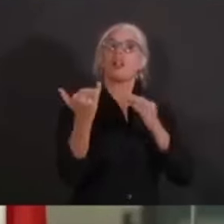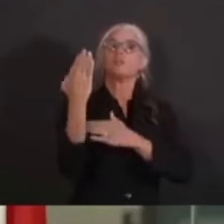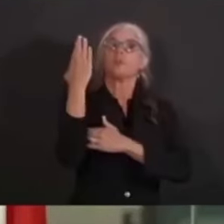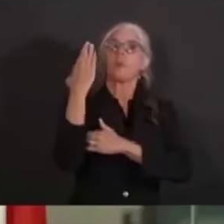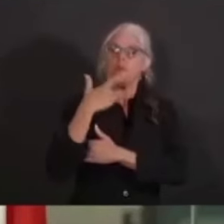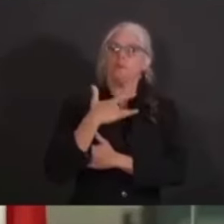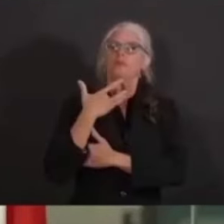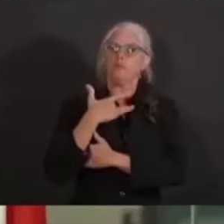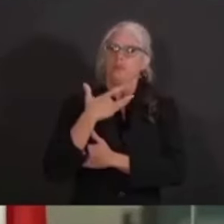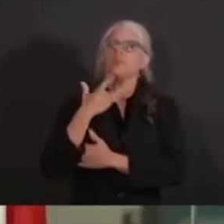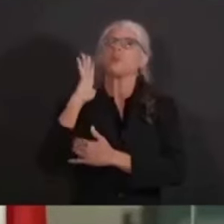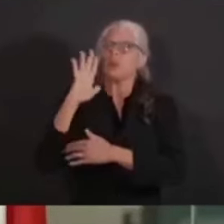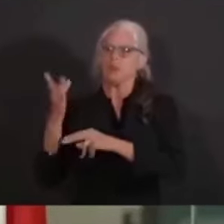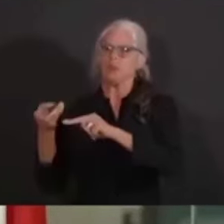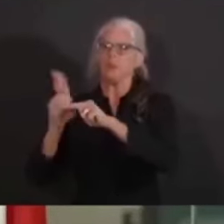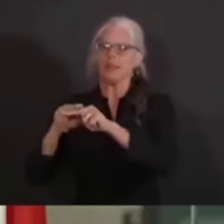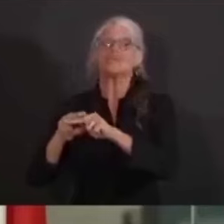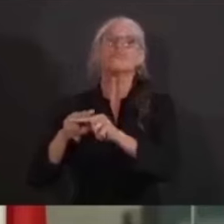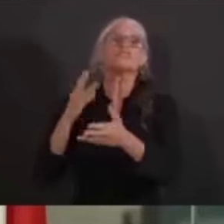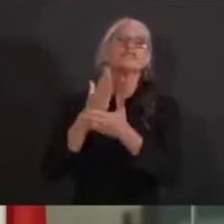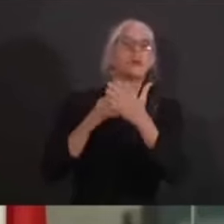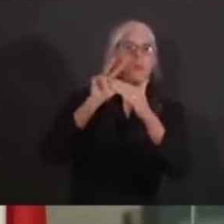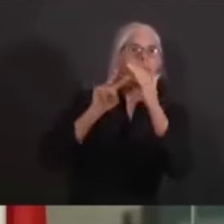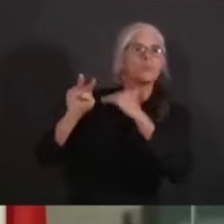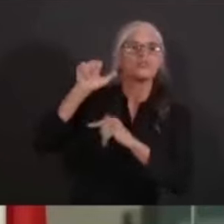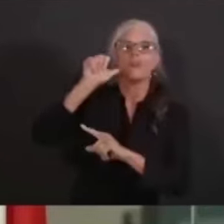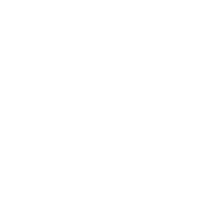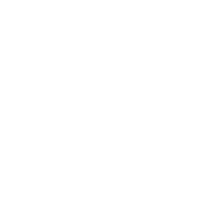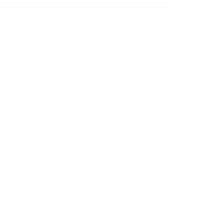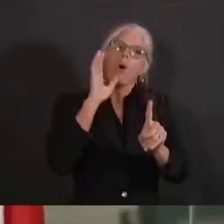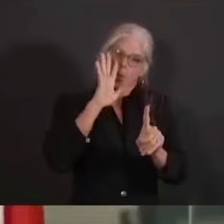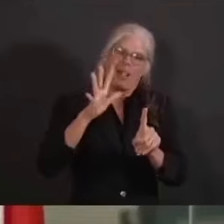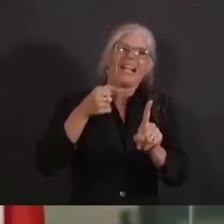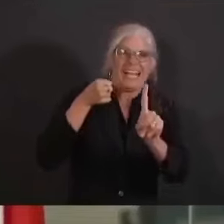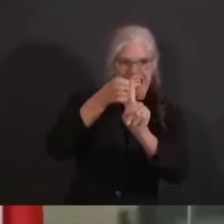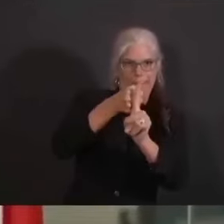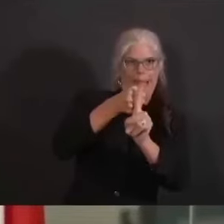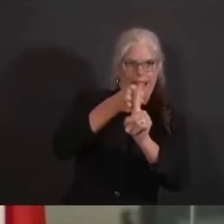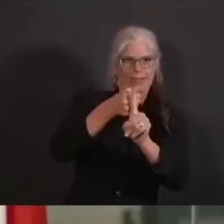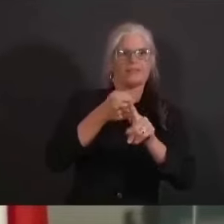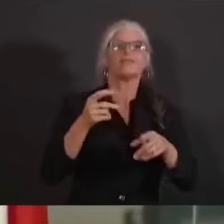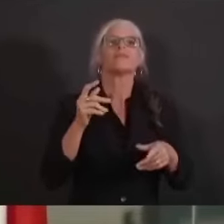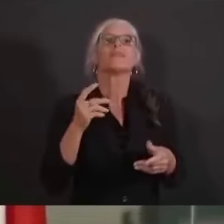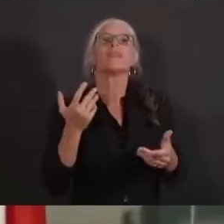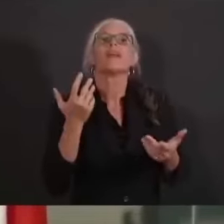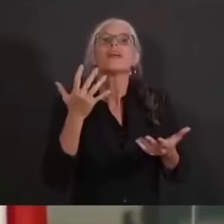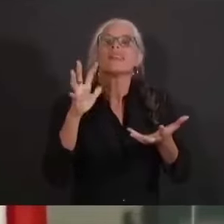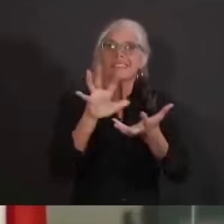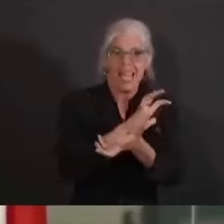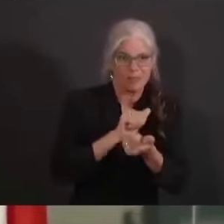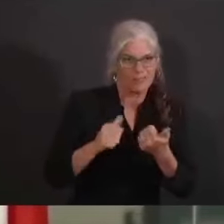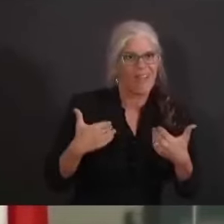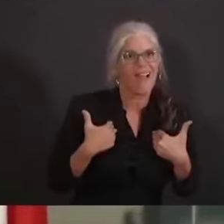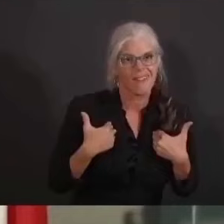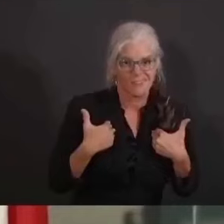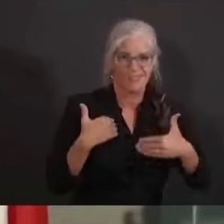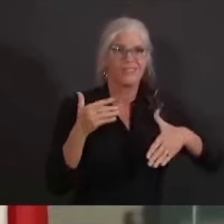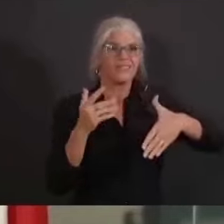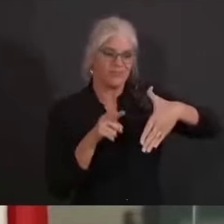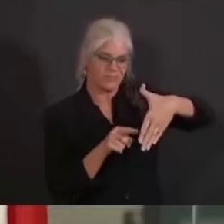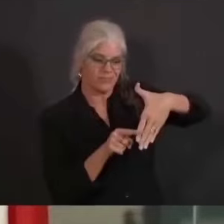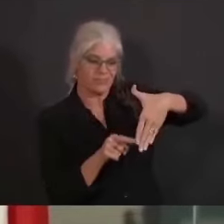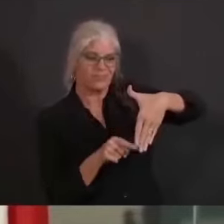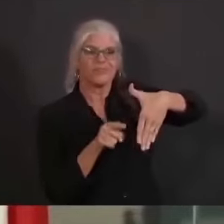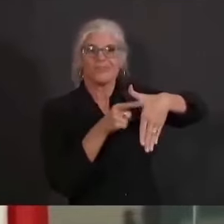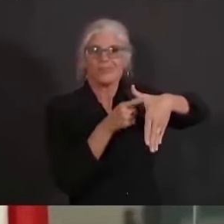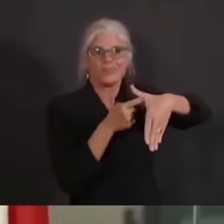might happen tomorrow and it's already happened and so it's strengthened has others uh but there's just no way to say that well